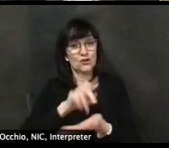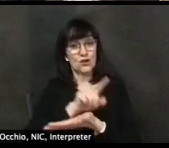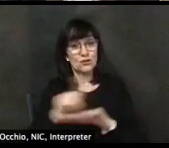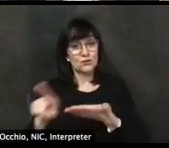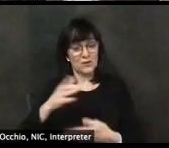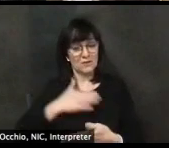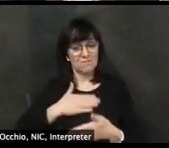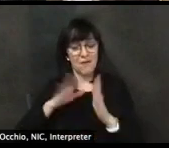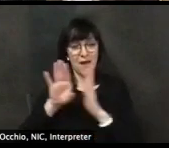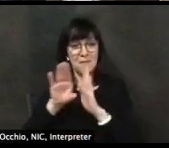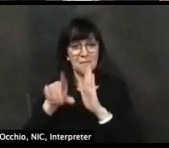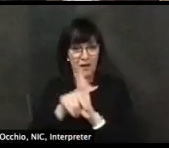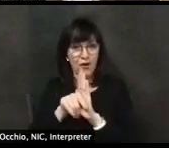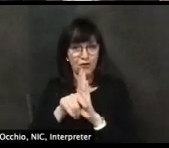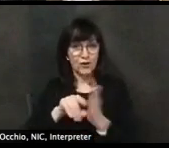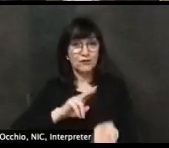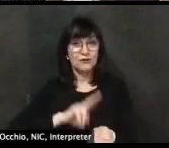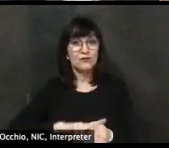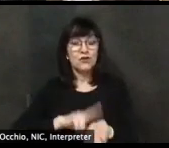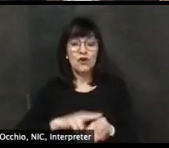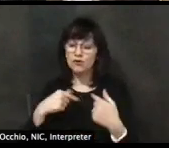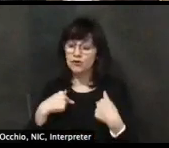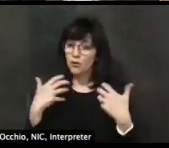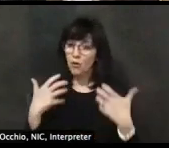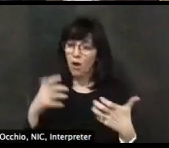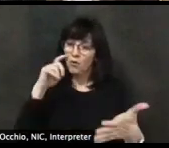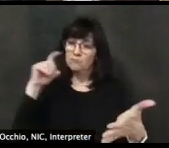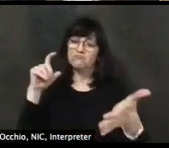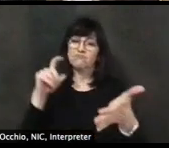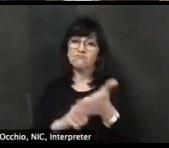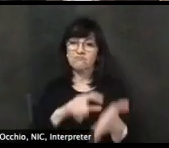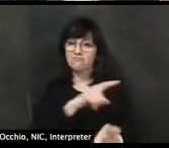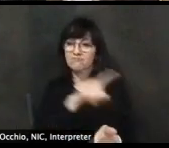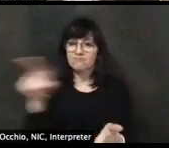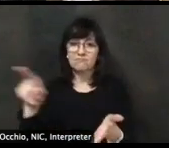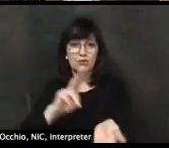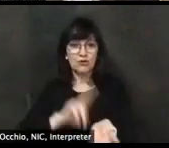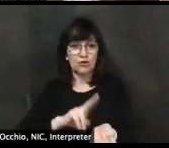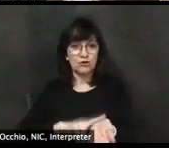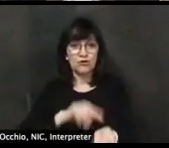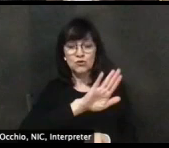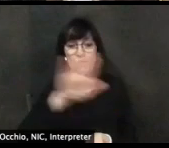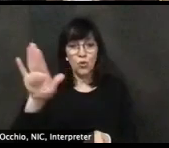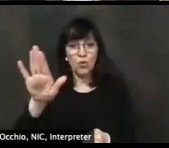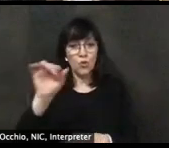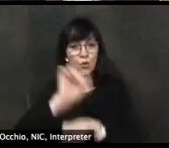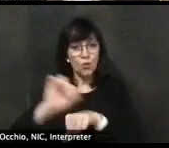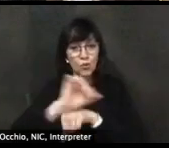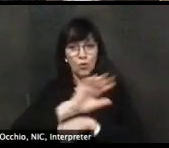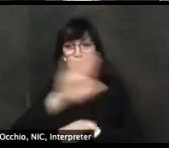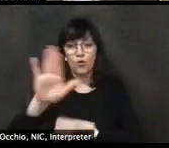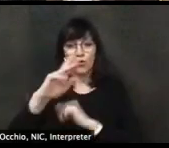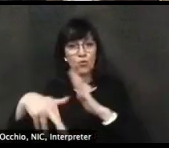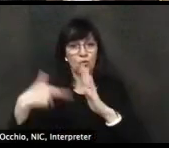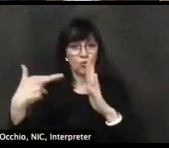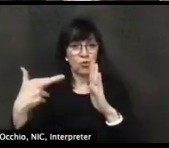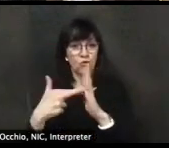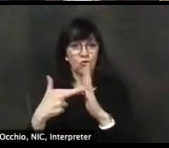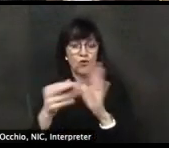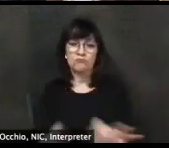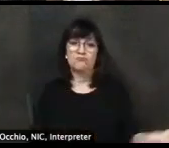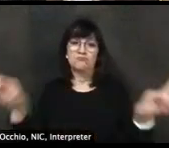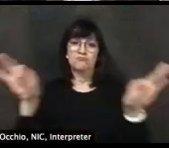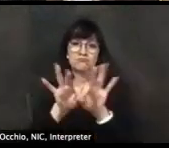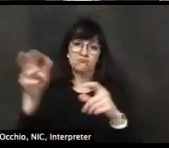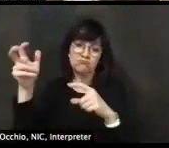as a nurse, want to really acknowledge the nurses' role that they have played. So we hope that tonight, as you listen to Delaware's economic plan